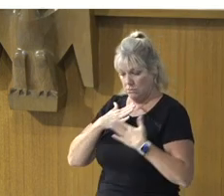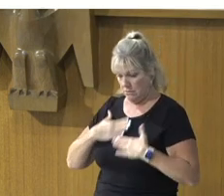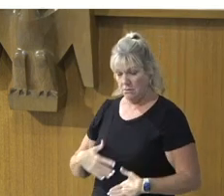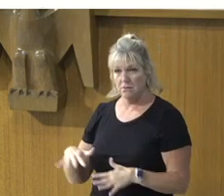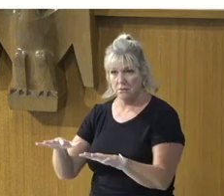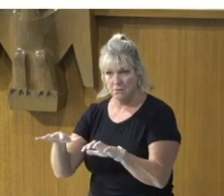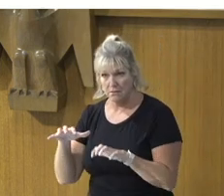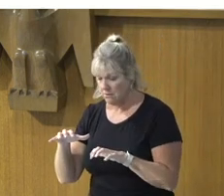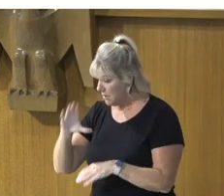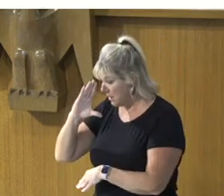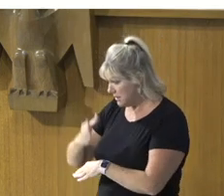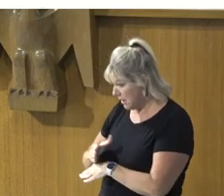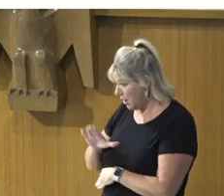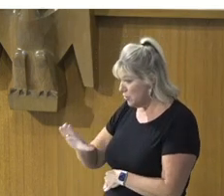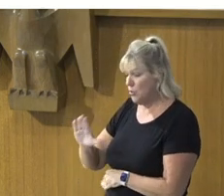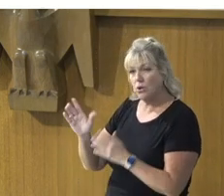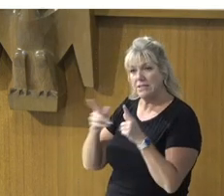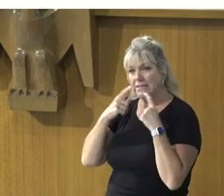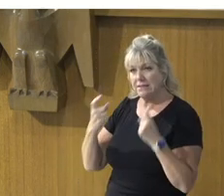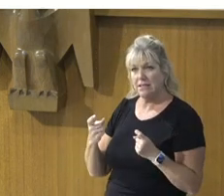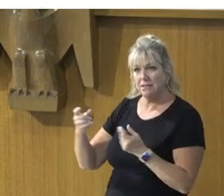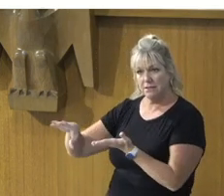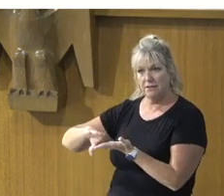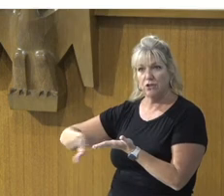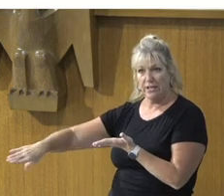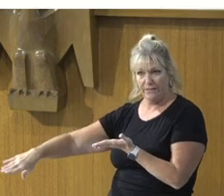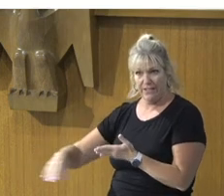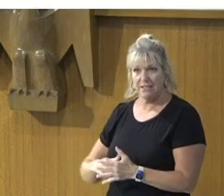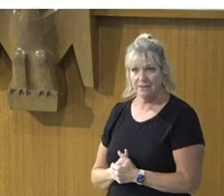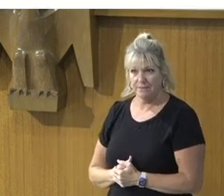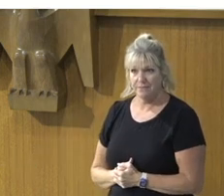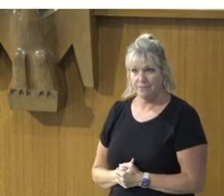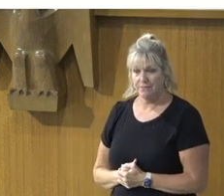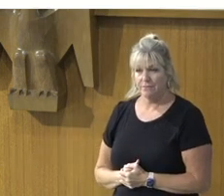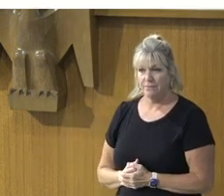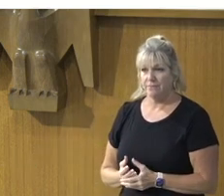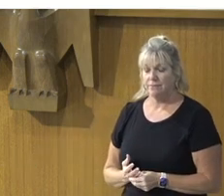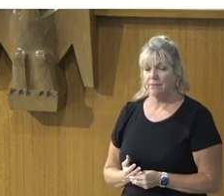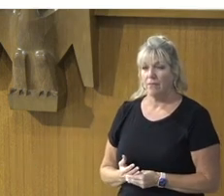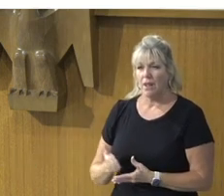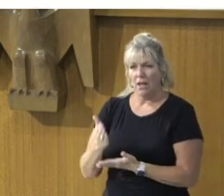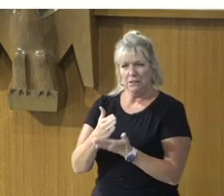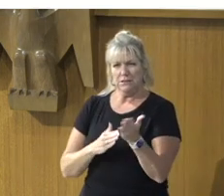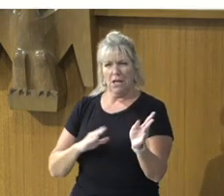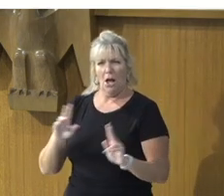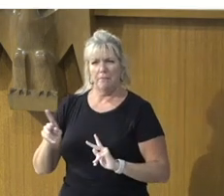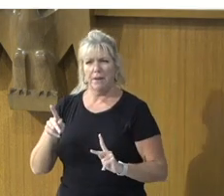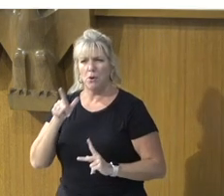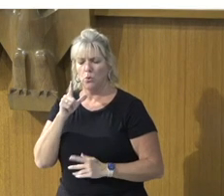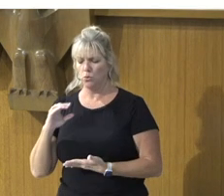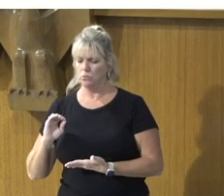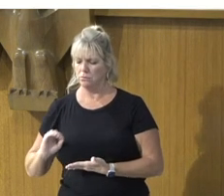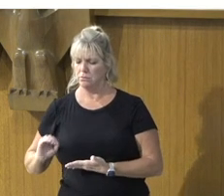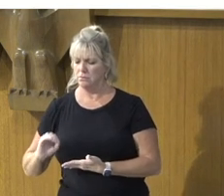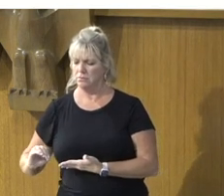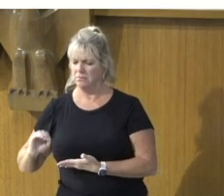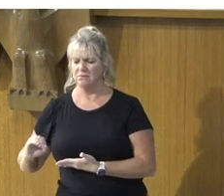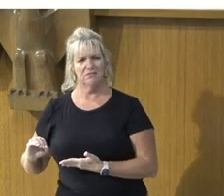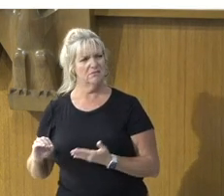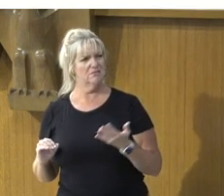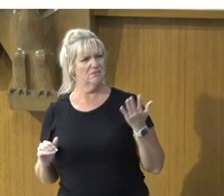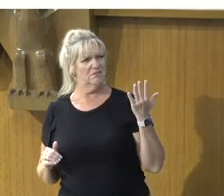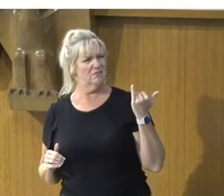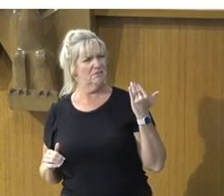are forgiven. Now, some scribes were sitting there questioning in their hearts, Why does